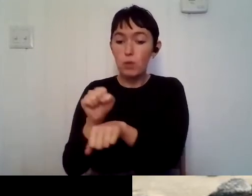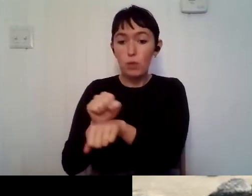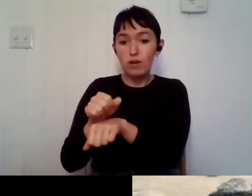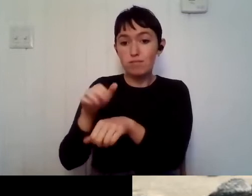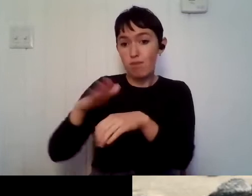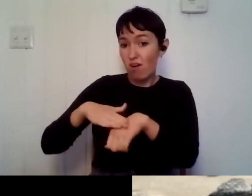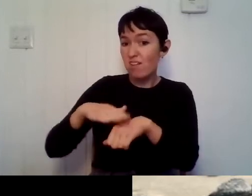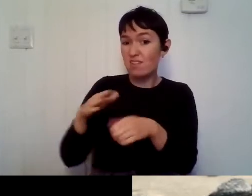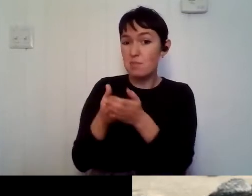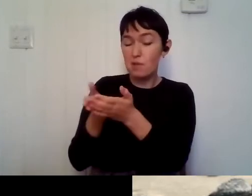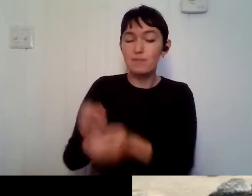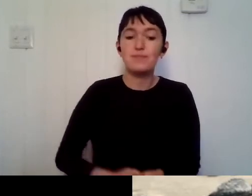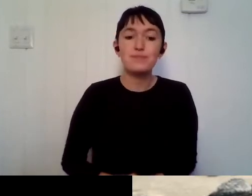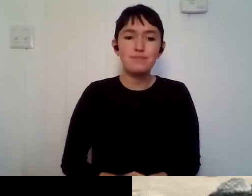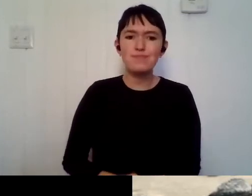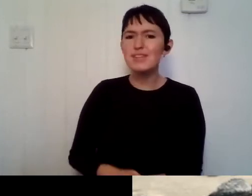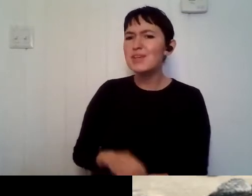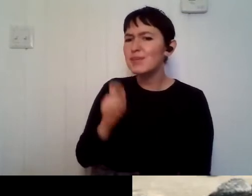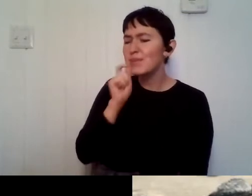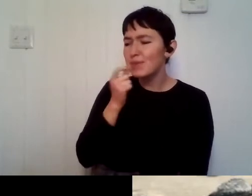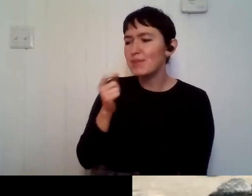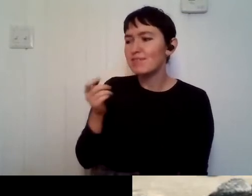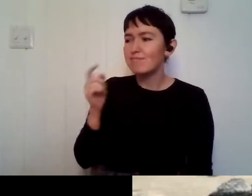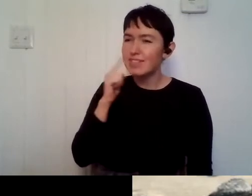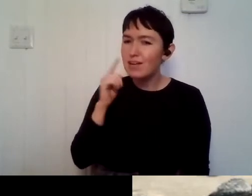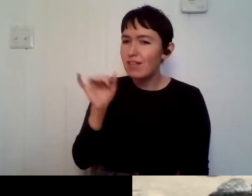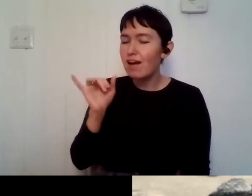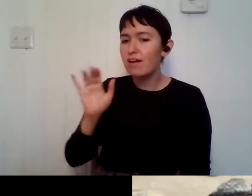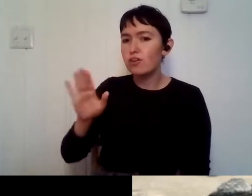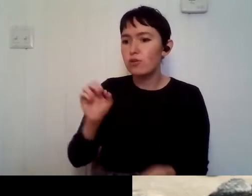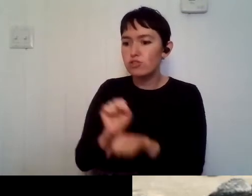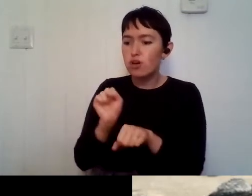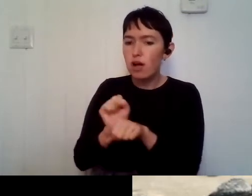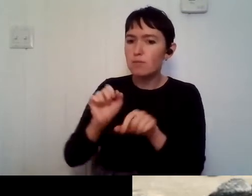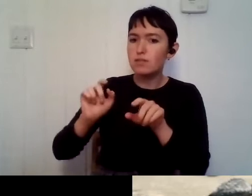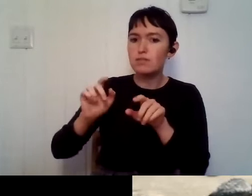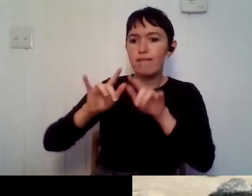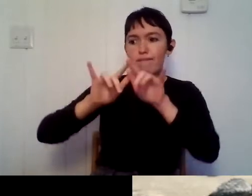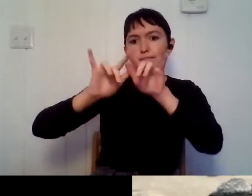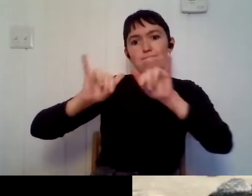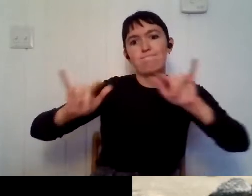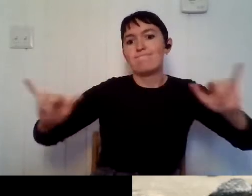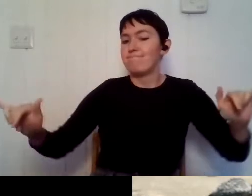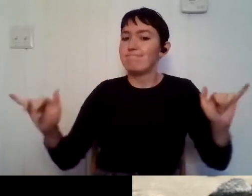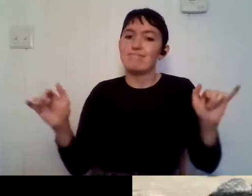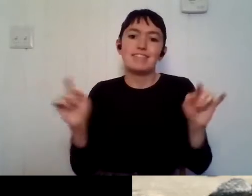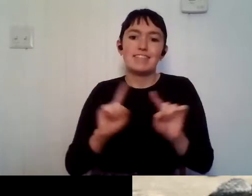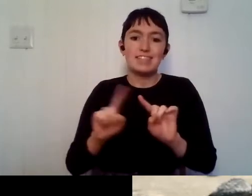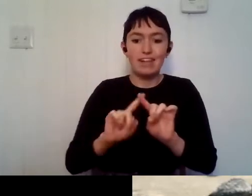That's really cool. So it sounds like your job is really variable. Like different days are wildly different from each other.